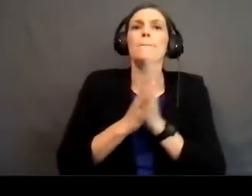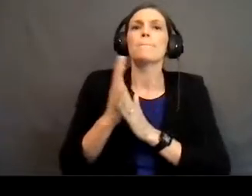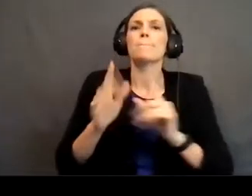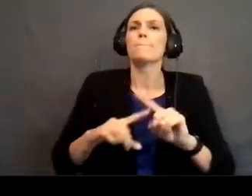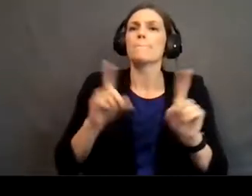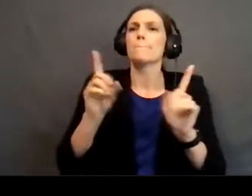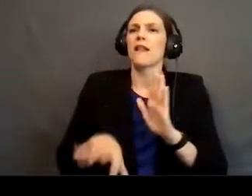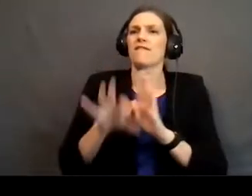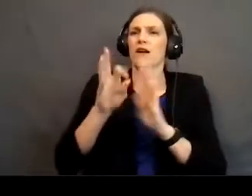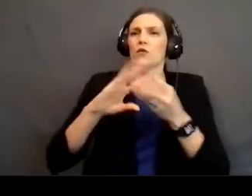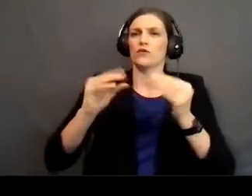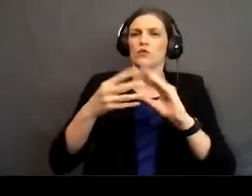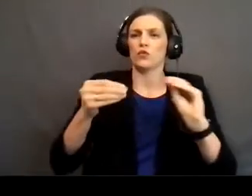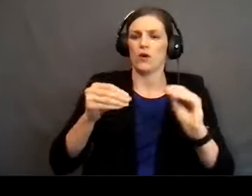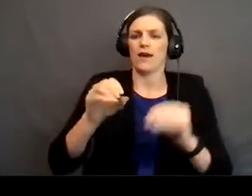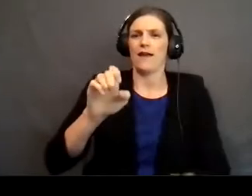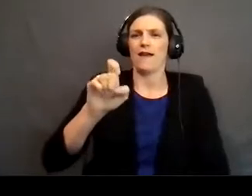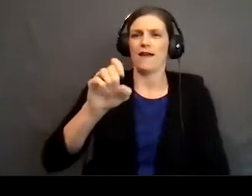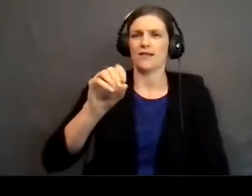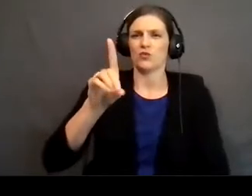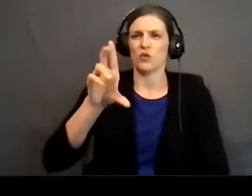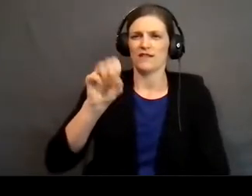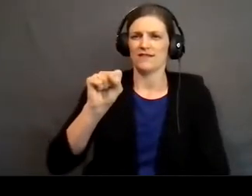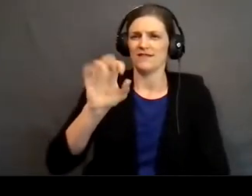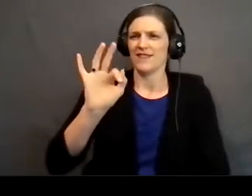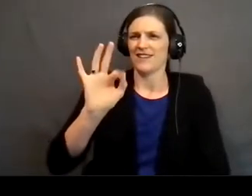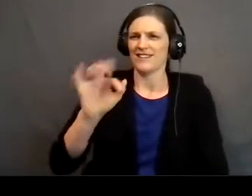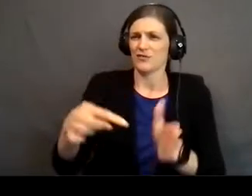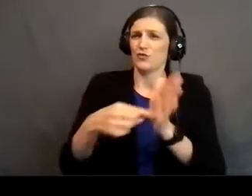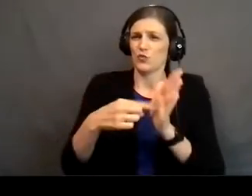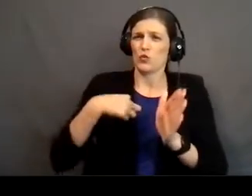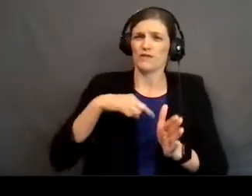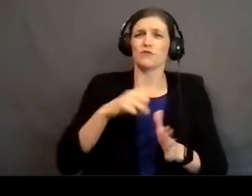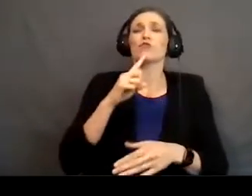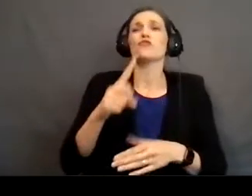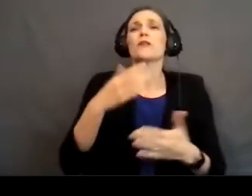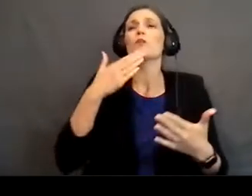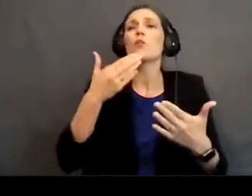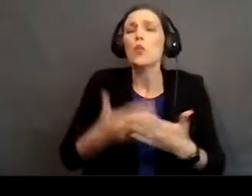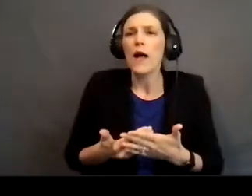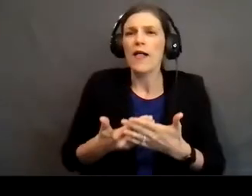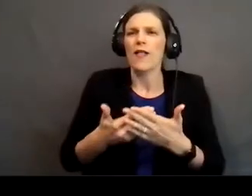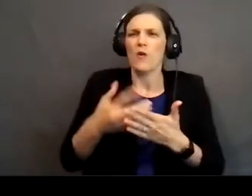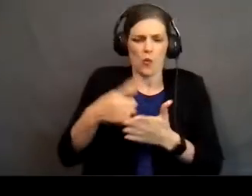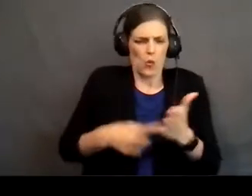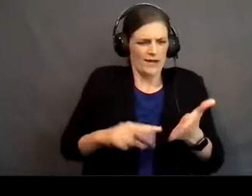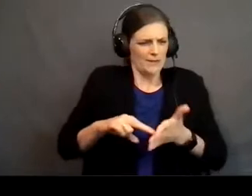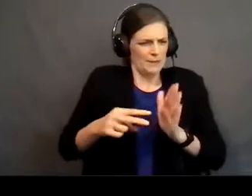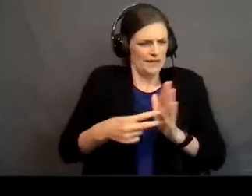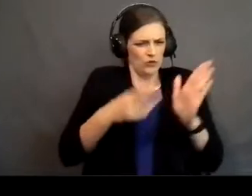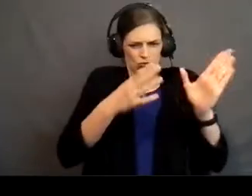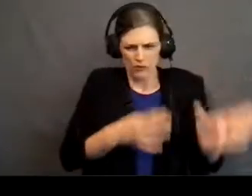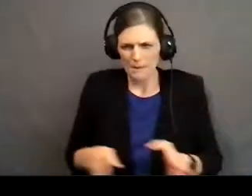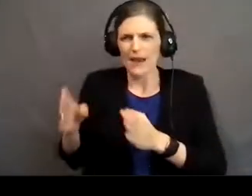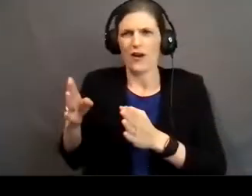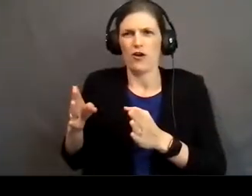I found a story in Exodus 19 that I think shows us really well what it means to prepare and what it means